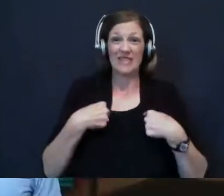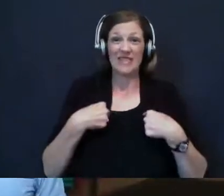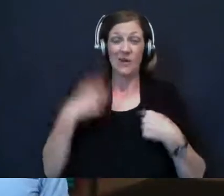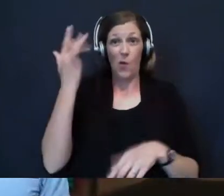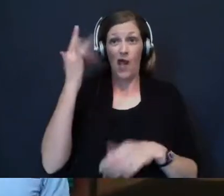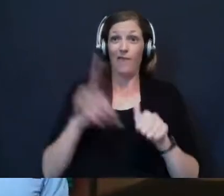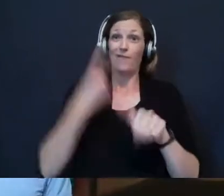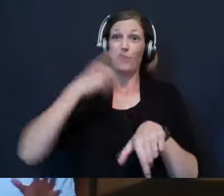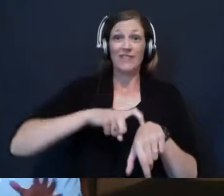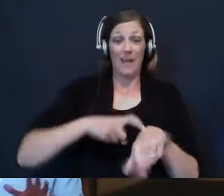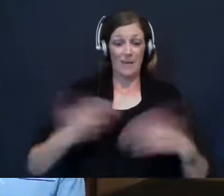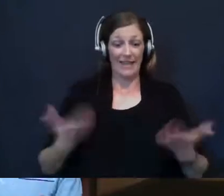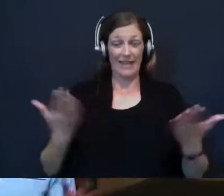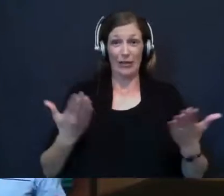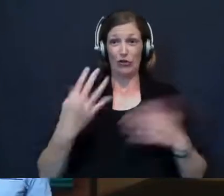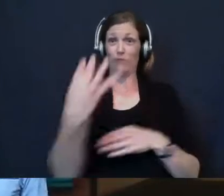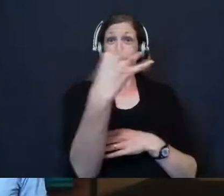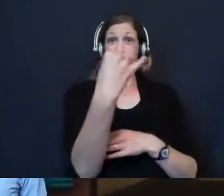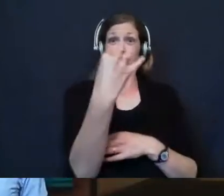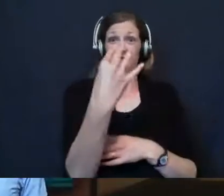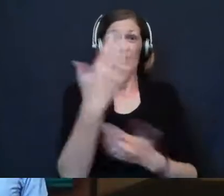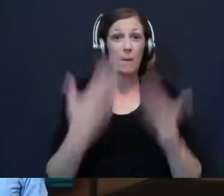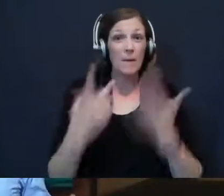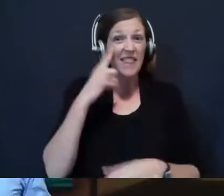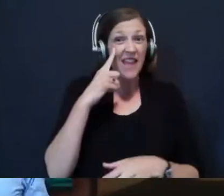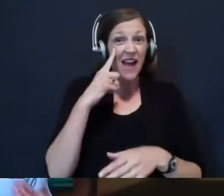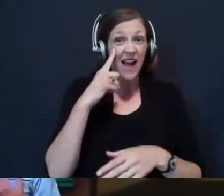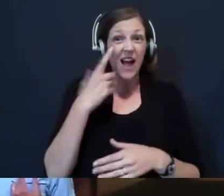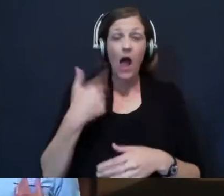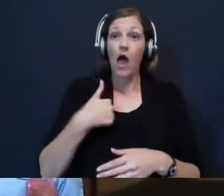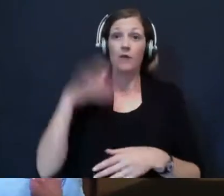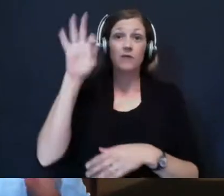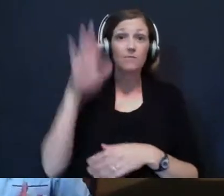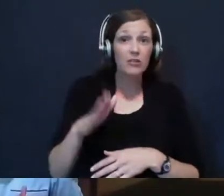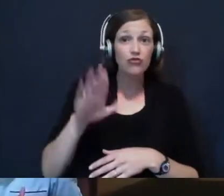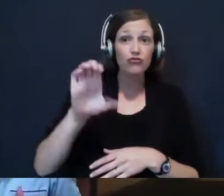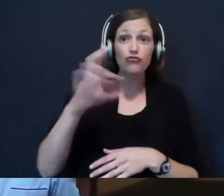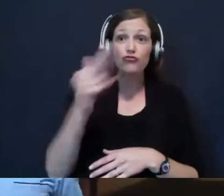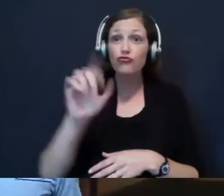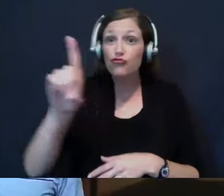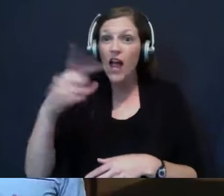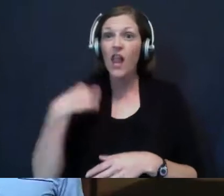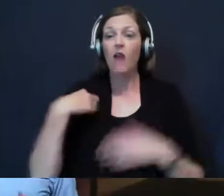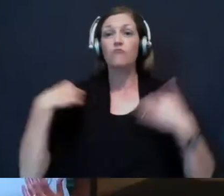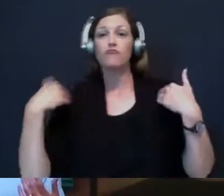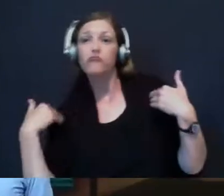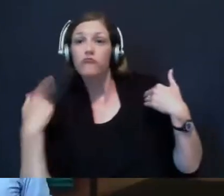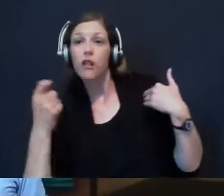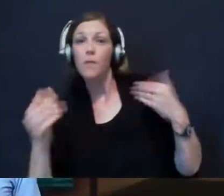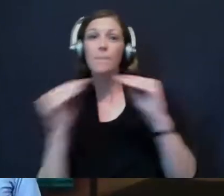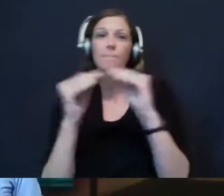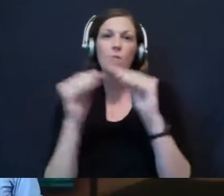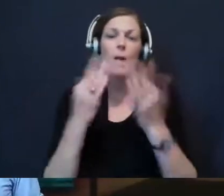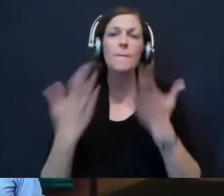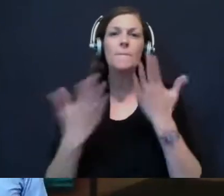here. You might have thought, possibly, that I was Pastor Chad, but I'm not. I slouch a little bit more than he does. We may be